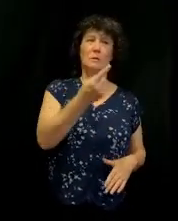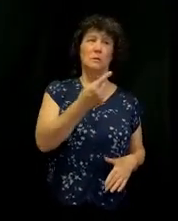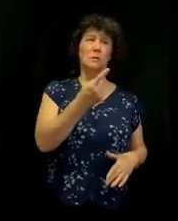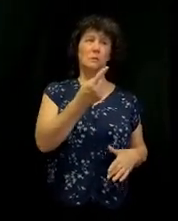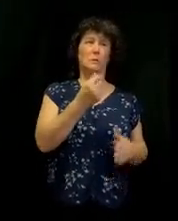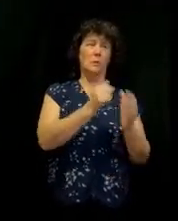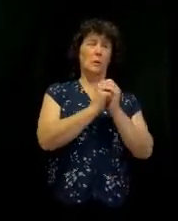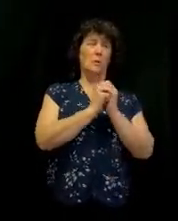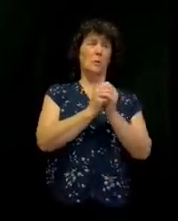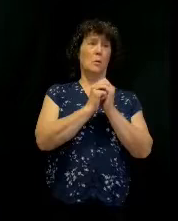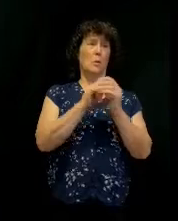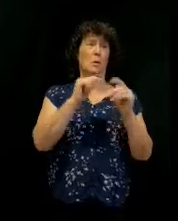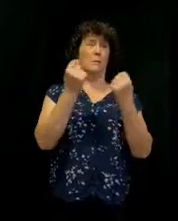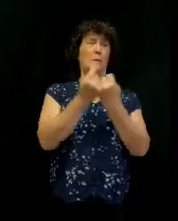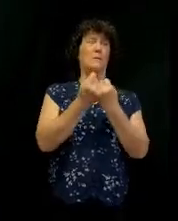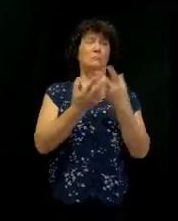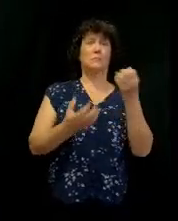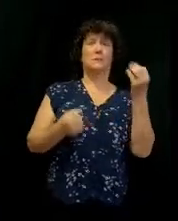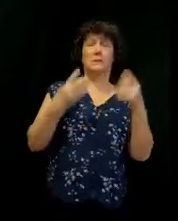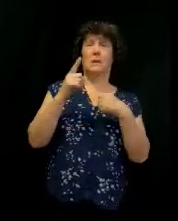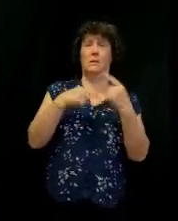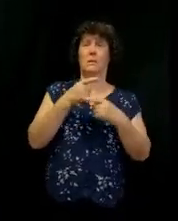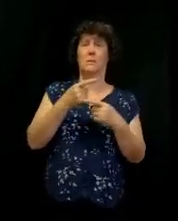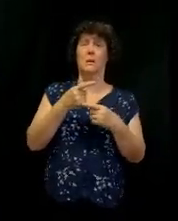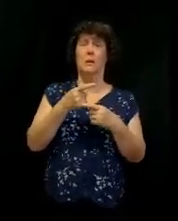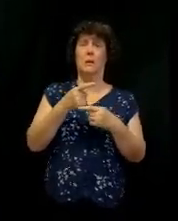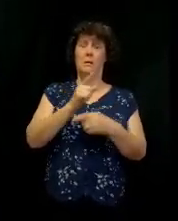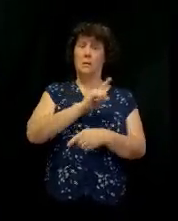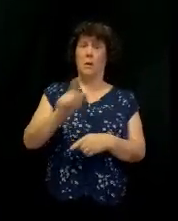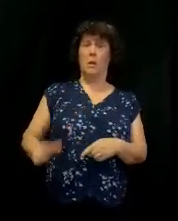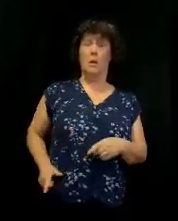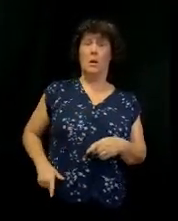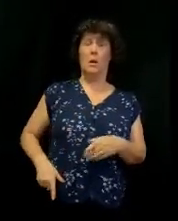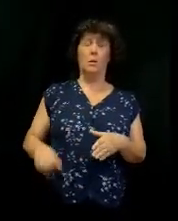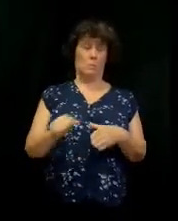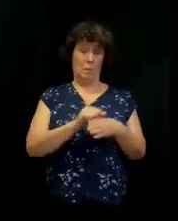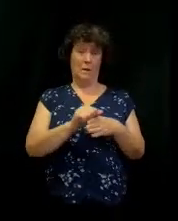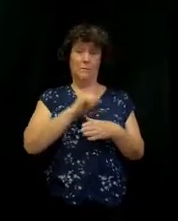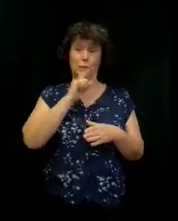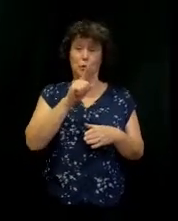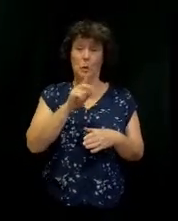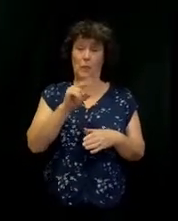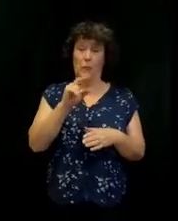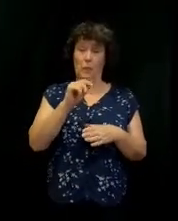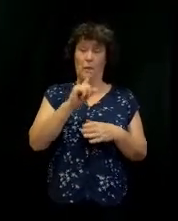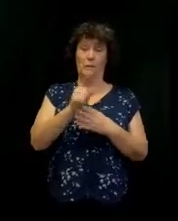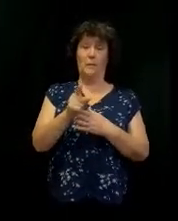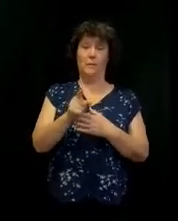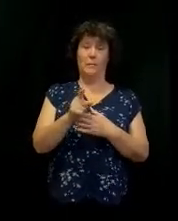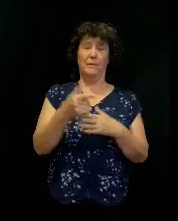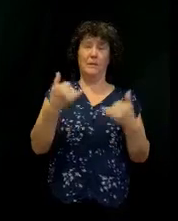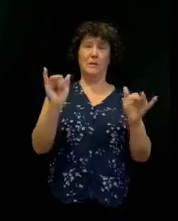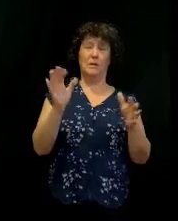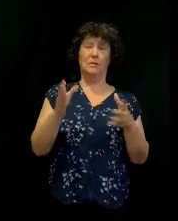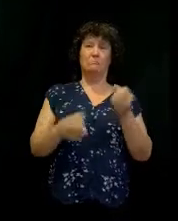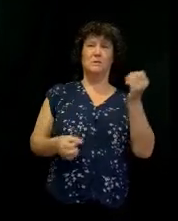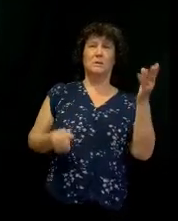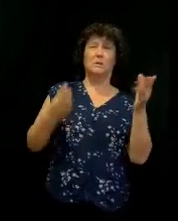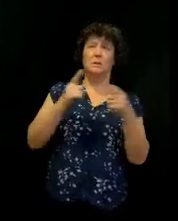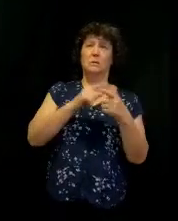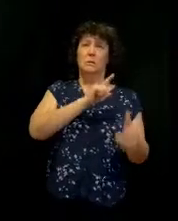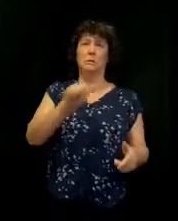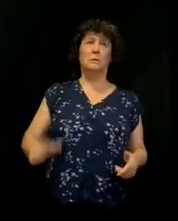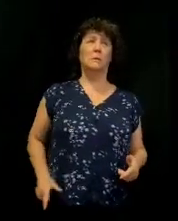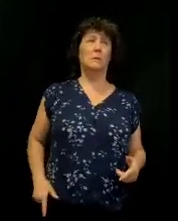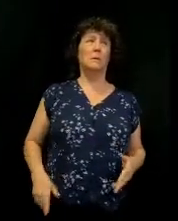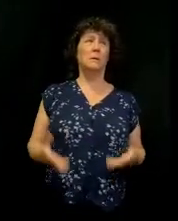last 30 minutes, singing about the Lord, even though they're actually practicing. They've been singing for 30 minutes. Even in the practice, they're still singing to the Lord. They're praying. And all of a